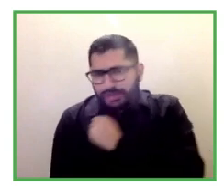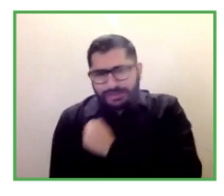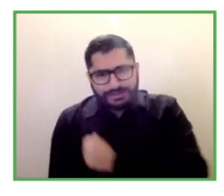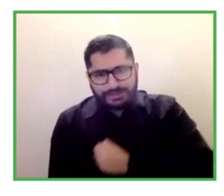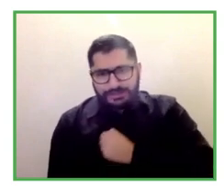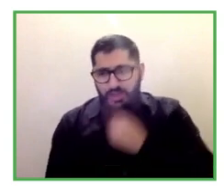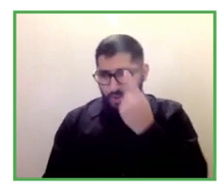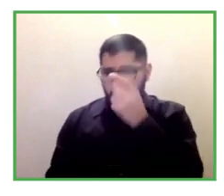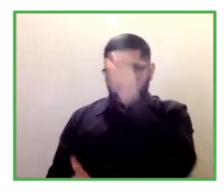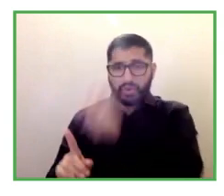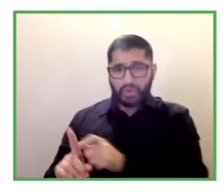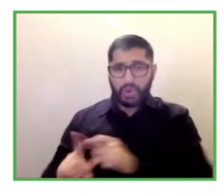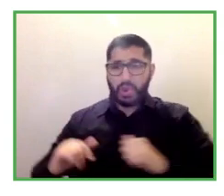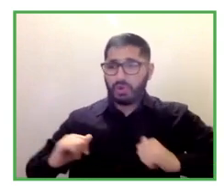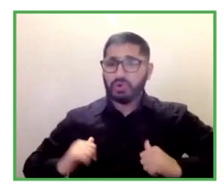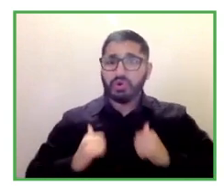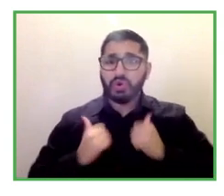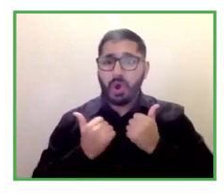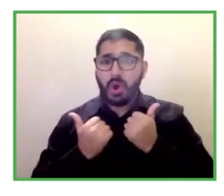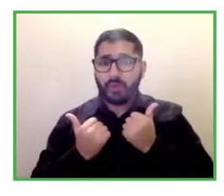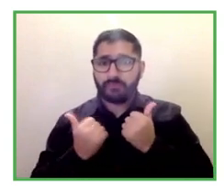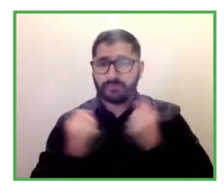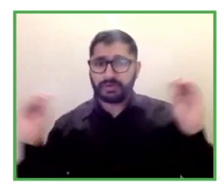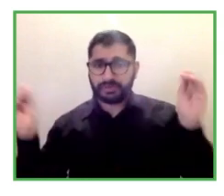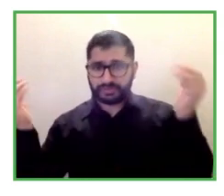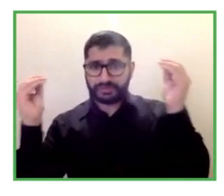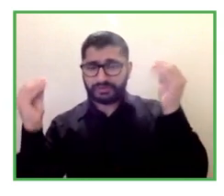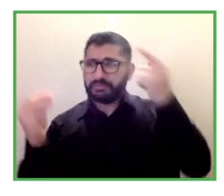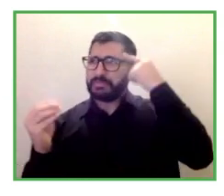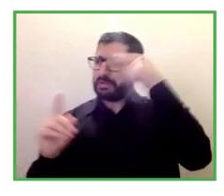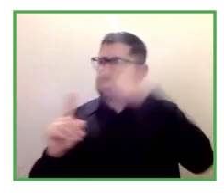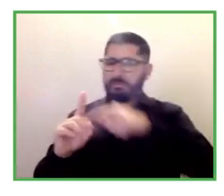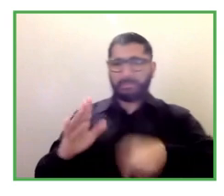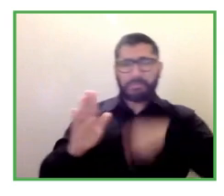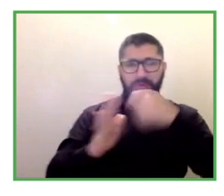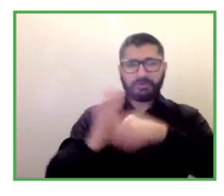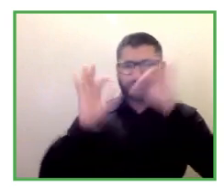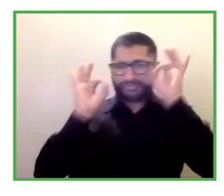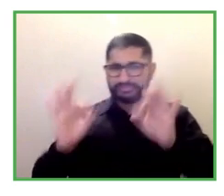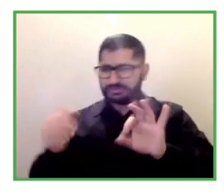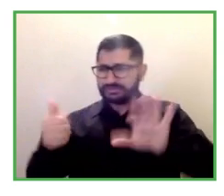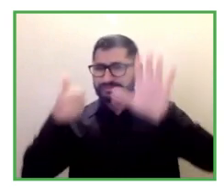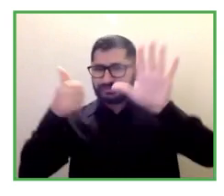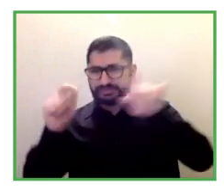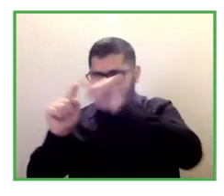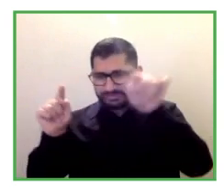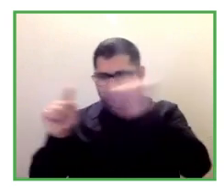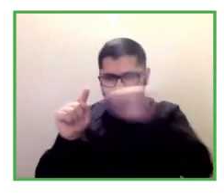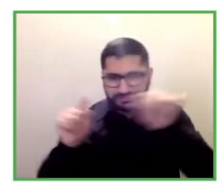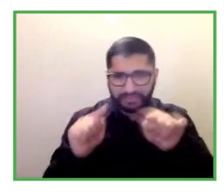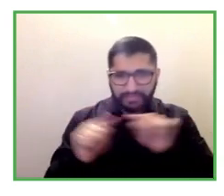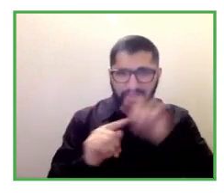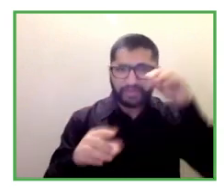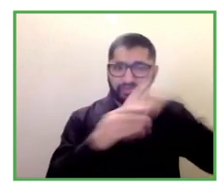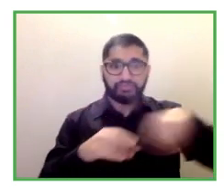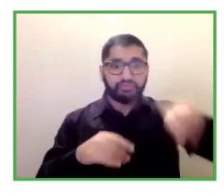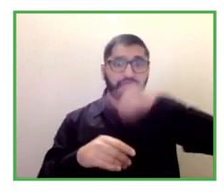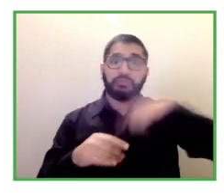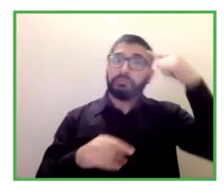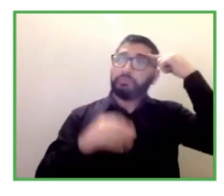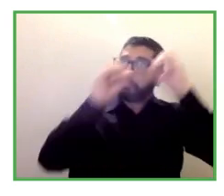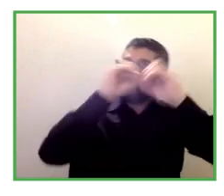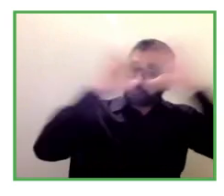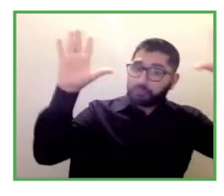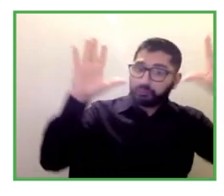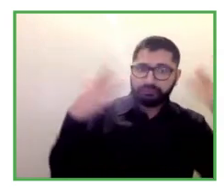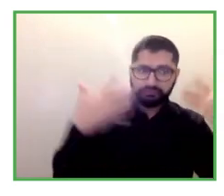and he seemed very motivated to get to work but unfortunately due to other outlying instances going on